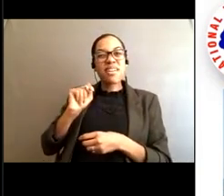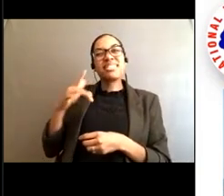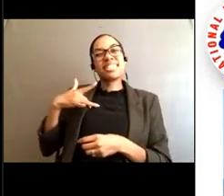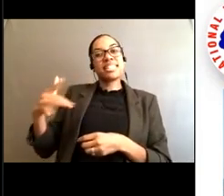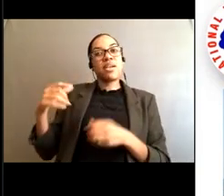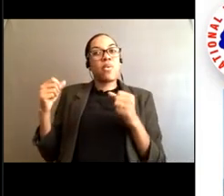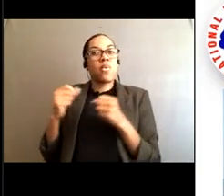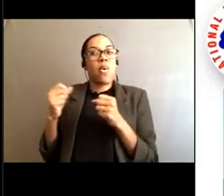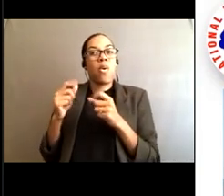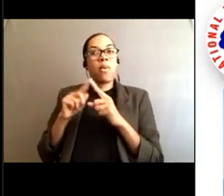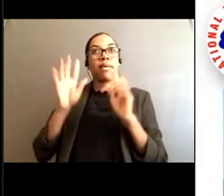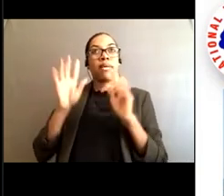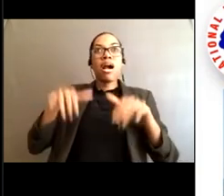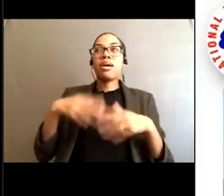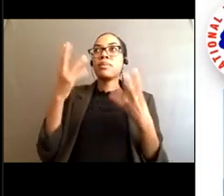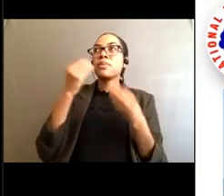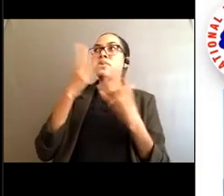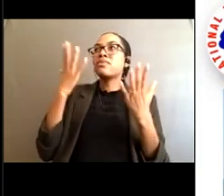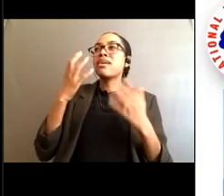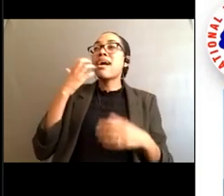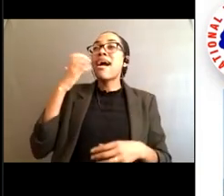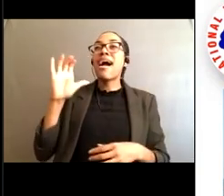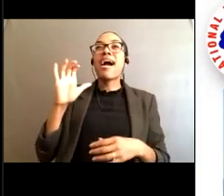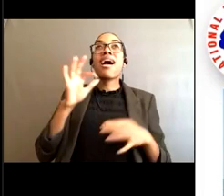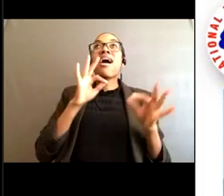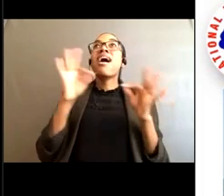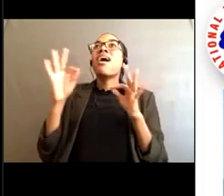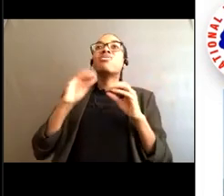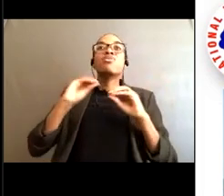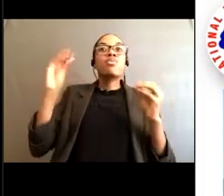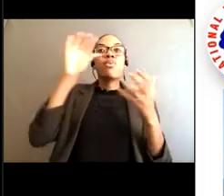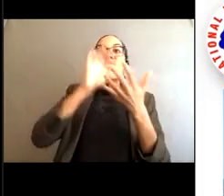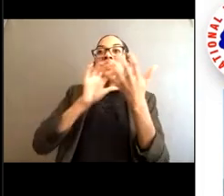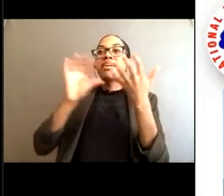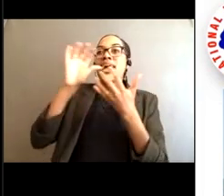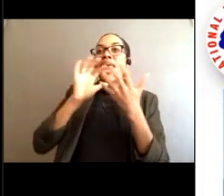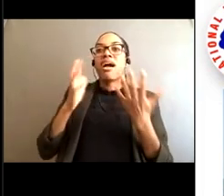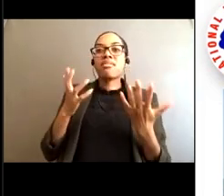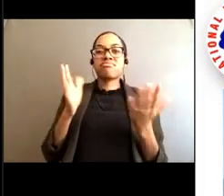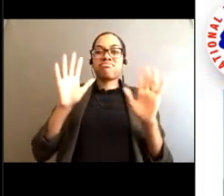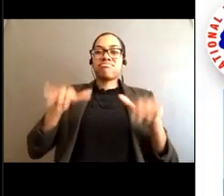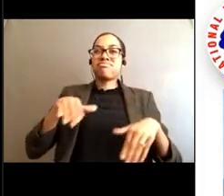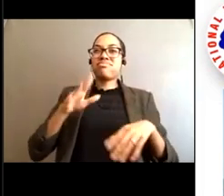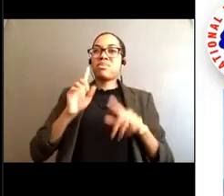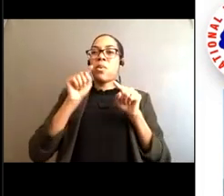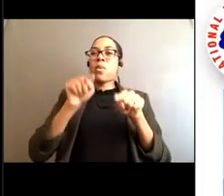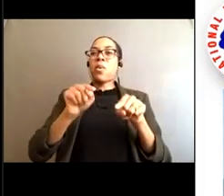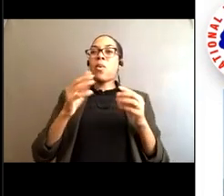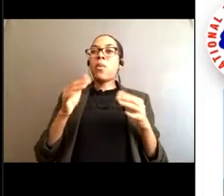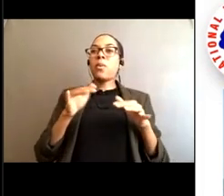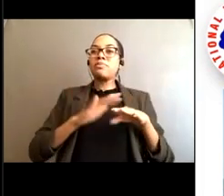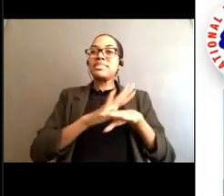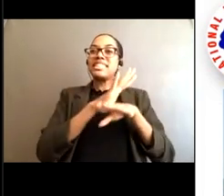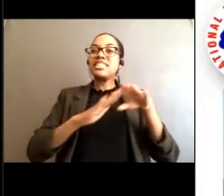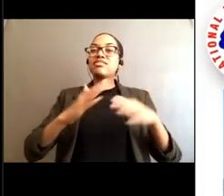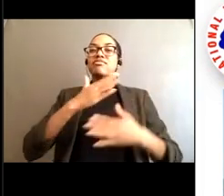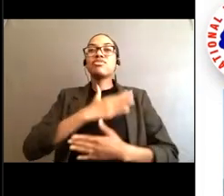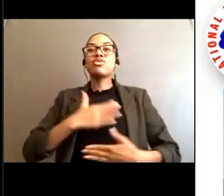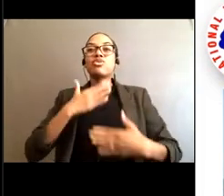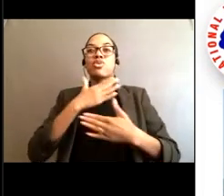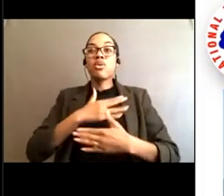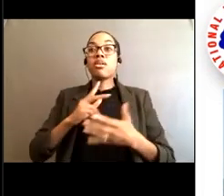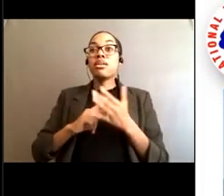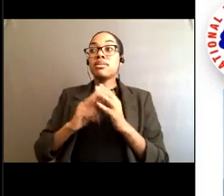Just probably looked at the forecast. And, you know, it was kind of summer like outside. So we had, you know, abnormally large crowds